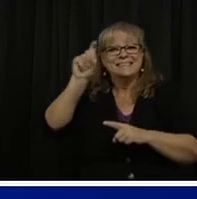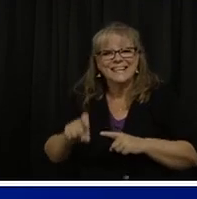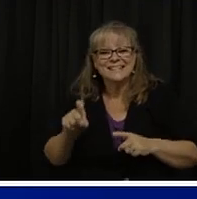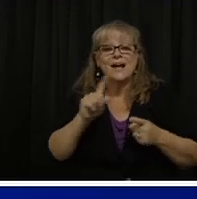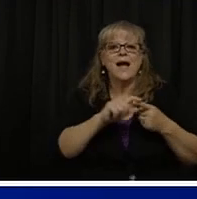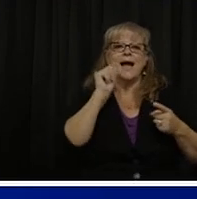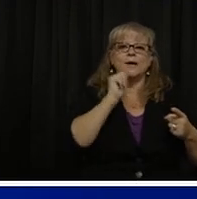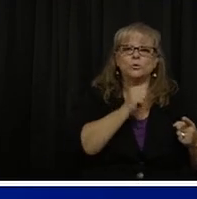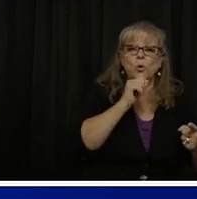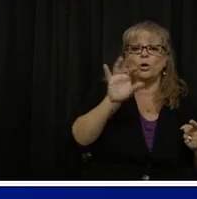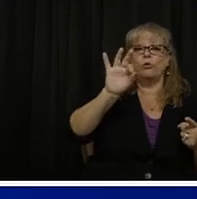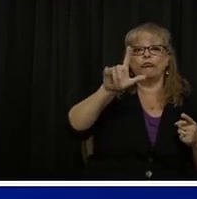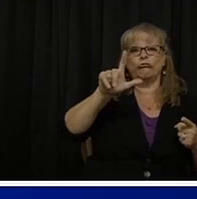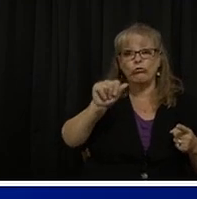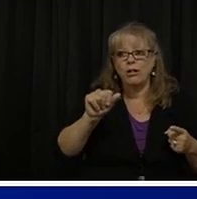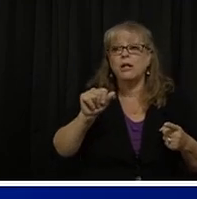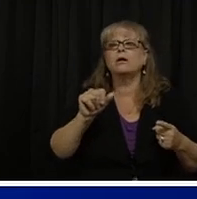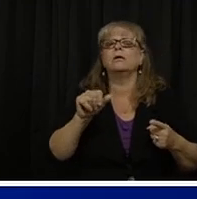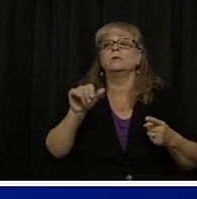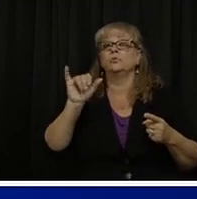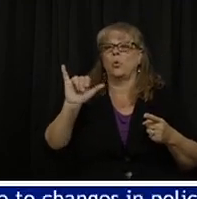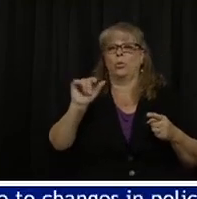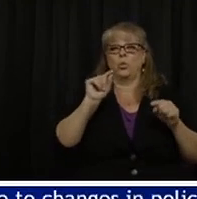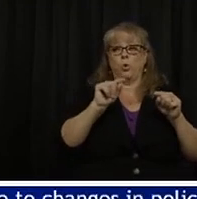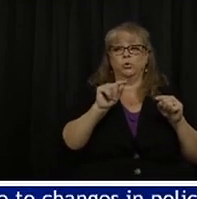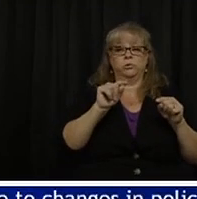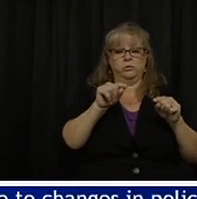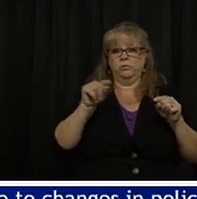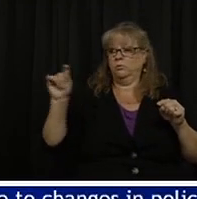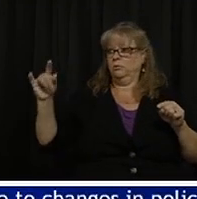where rates of transmission are higher than they currently are in Colorado.